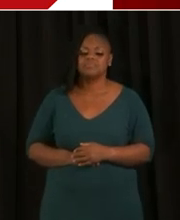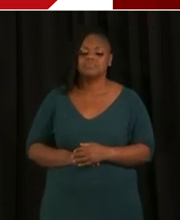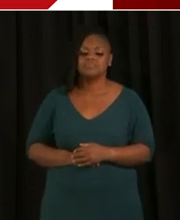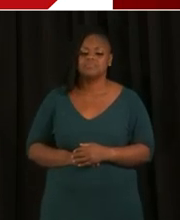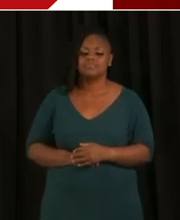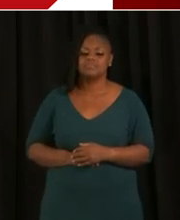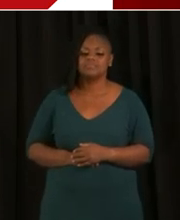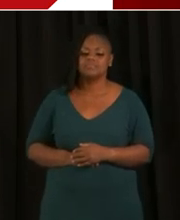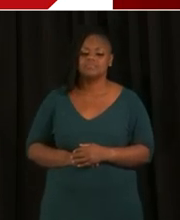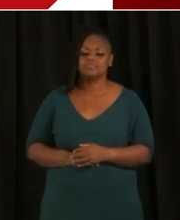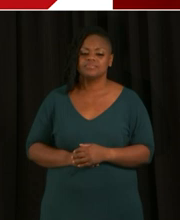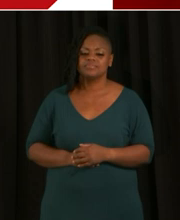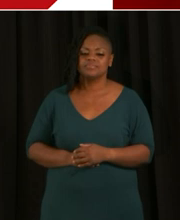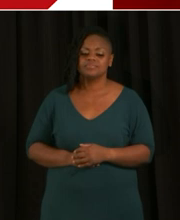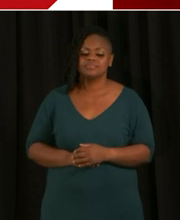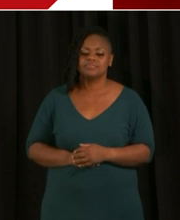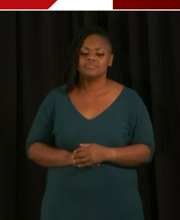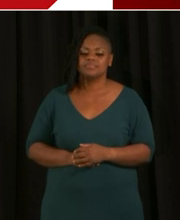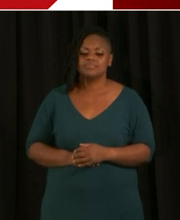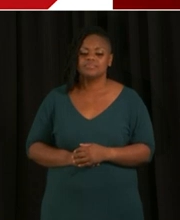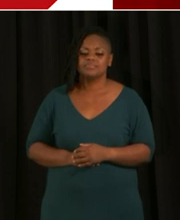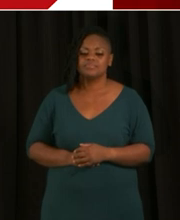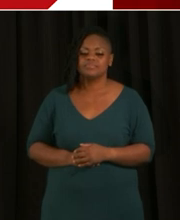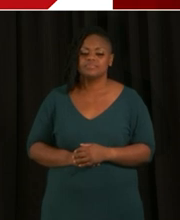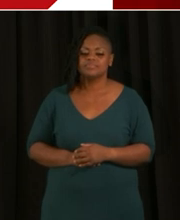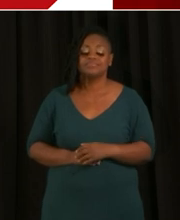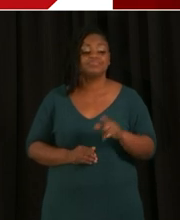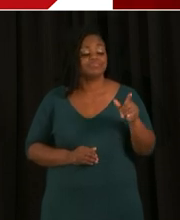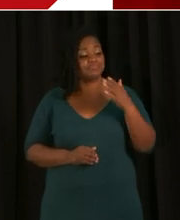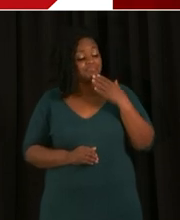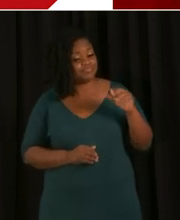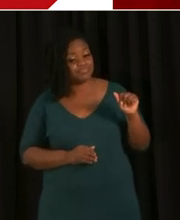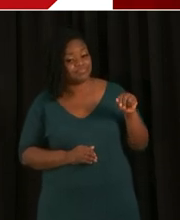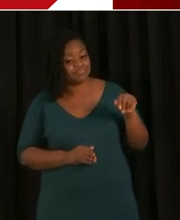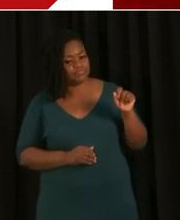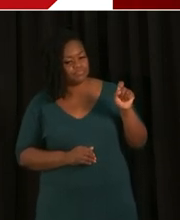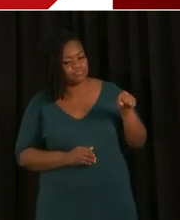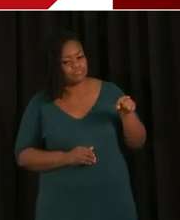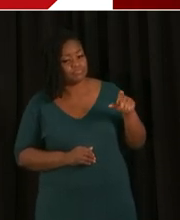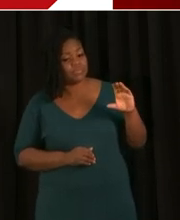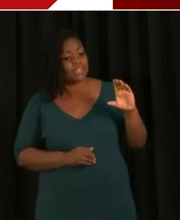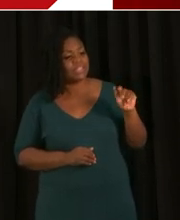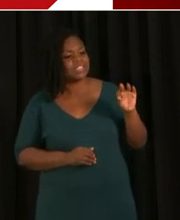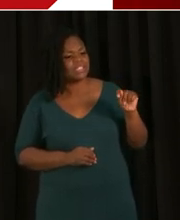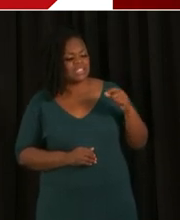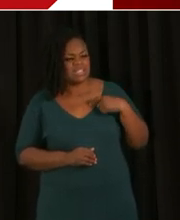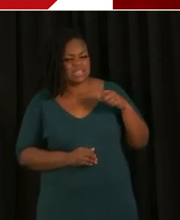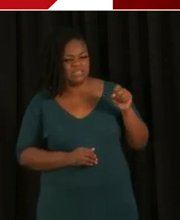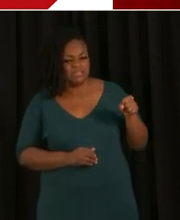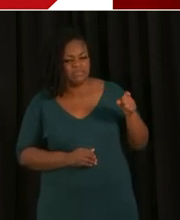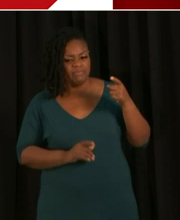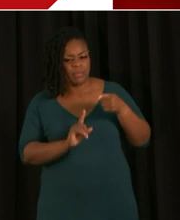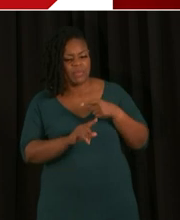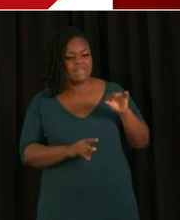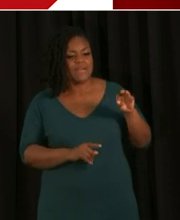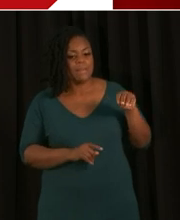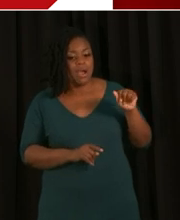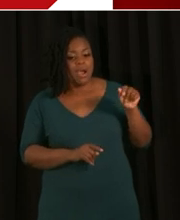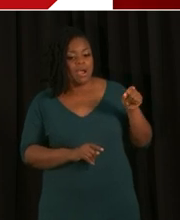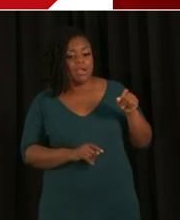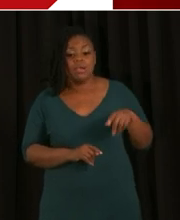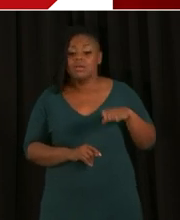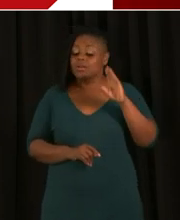Thank you. Thank you, Anna. We'll go to, thank you for that question. We'll go to Clint from HEMA for that. Hey, good afternoon,